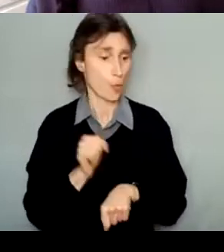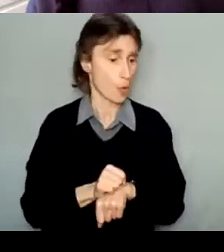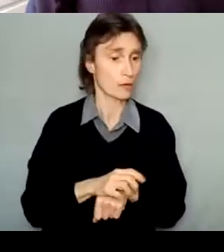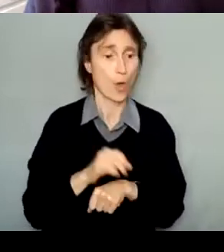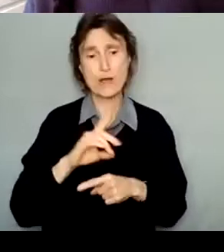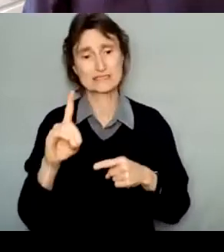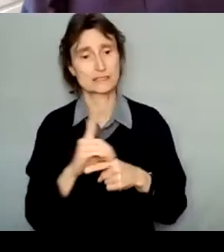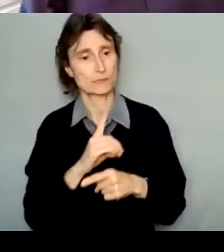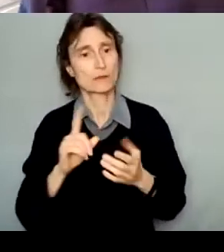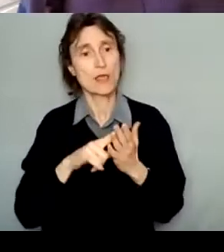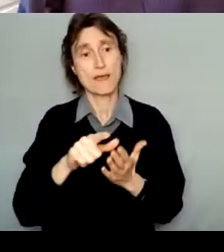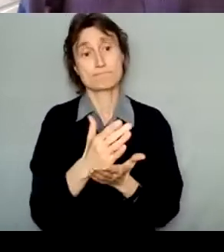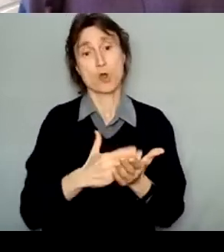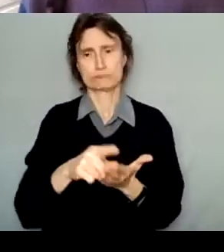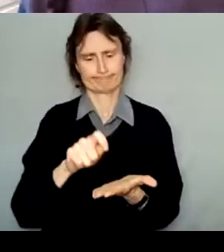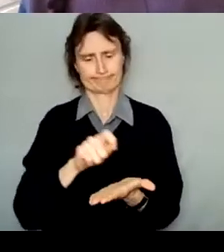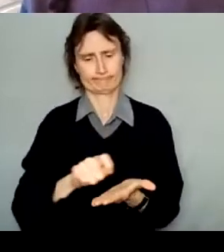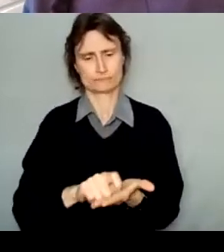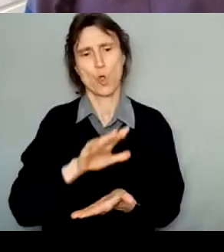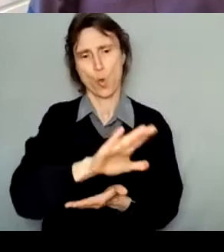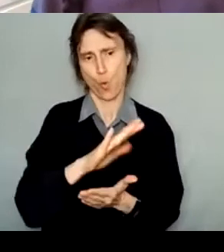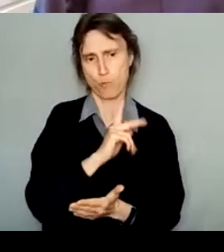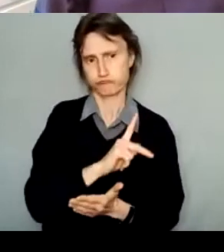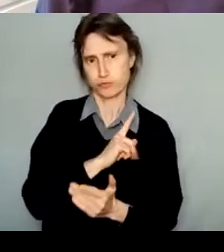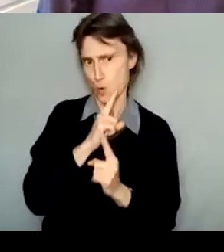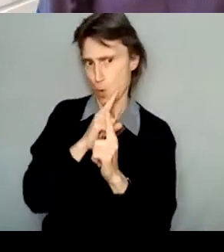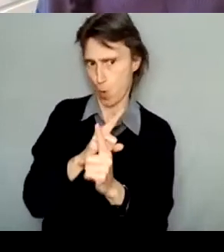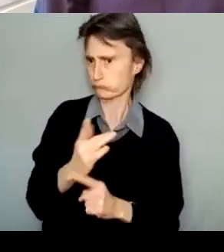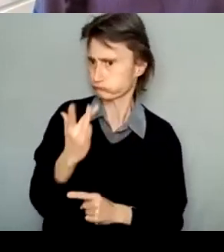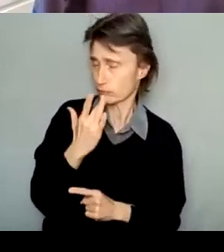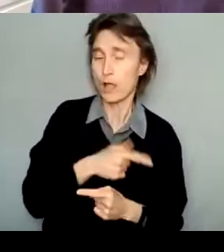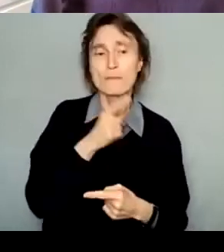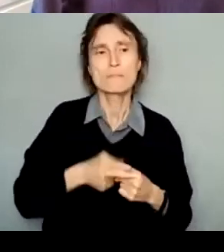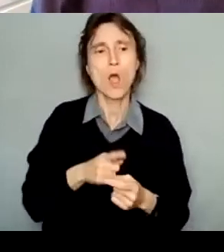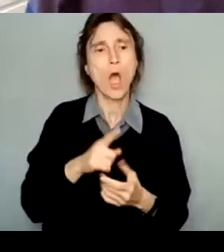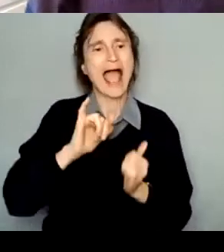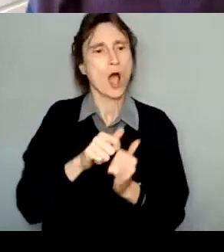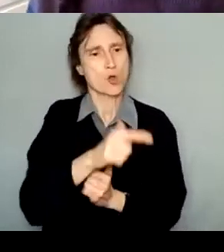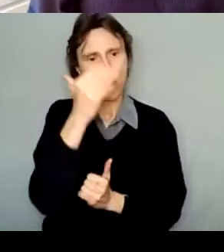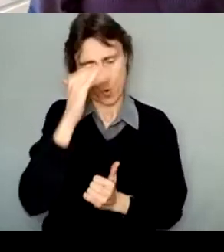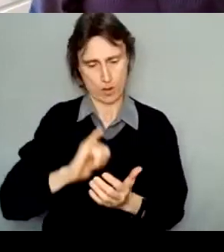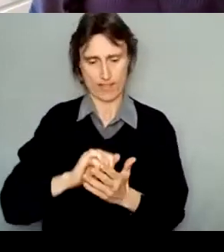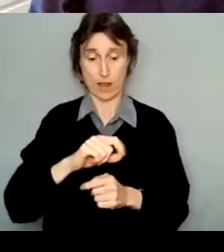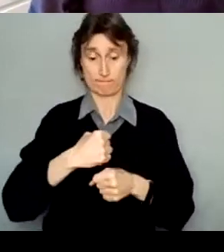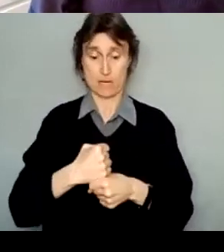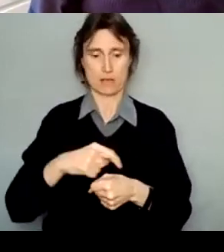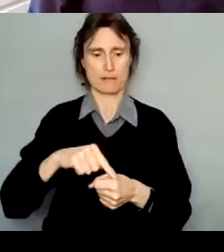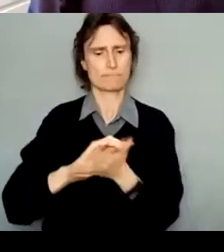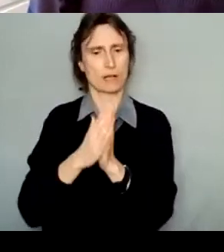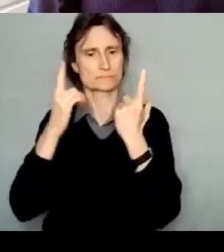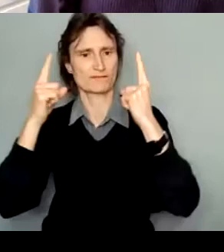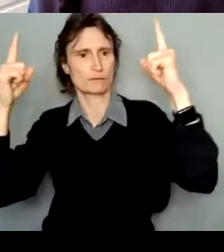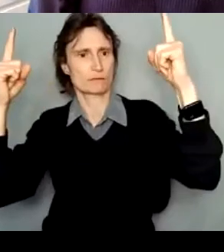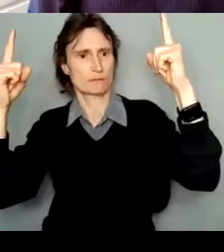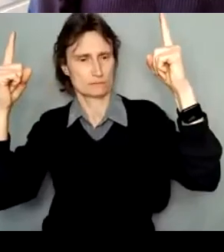is where you will describe your artistic goals for this project and what success will mean for you. How will this project impact your